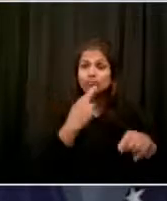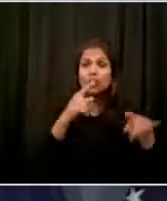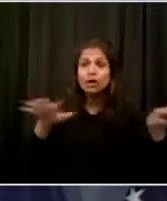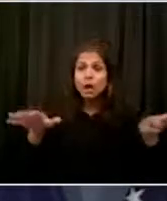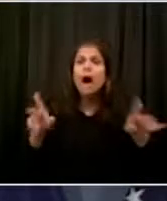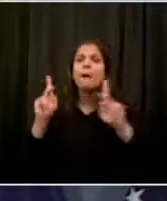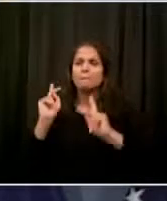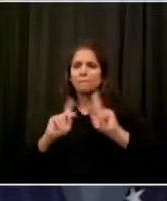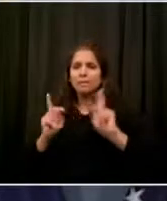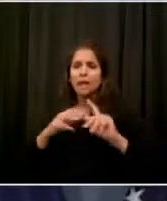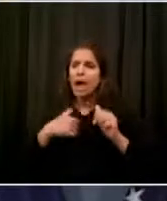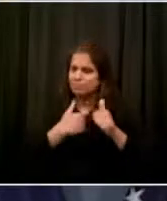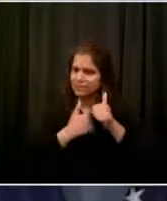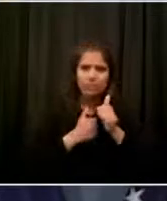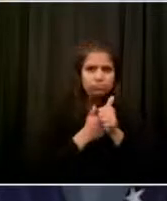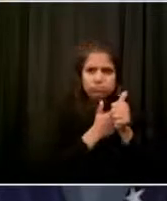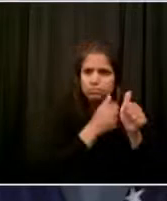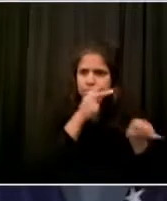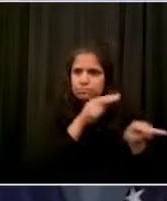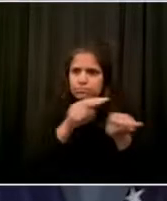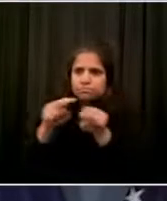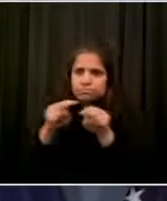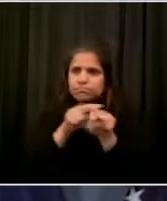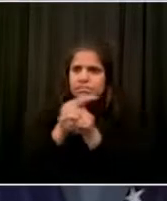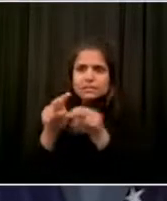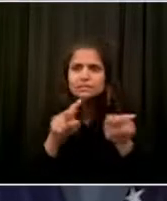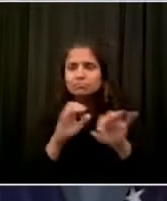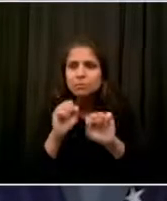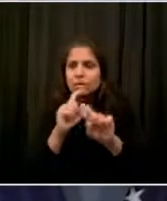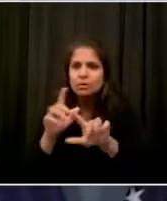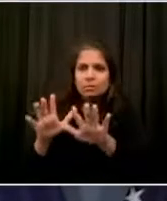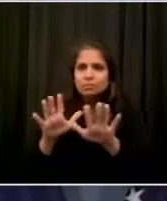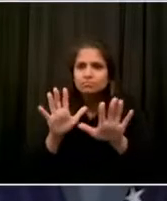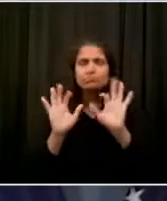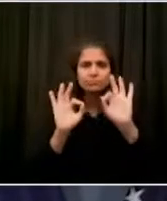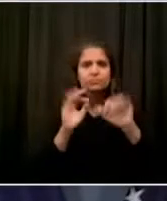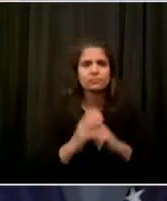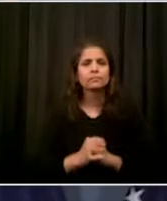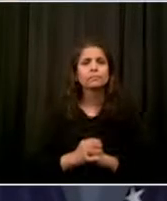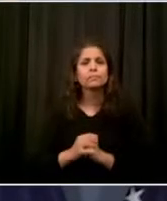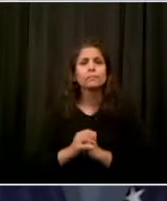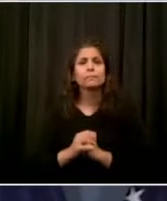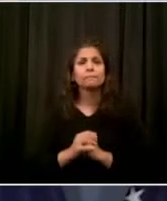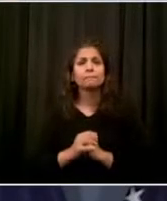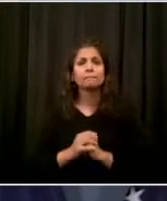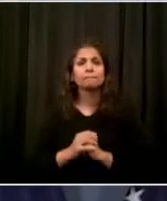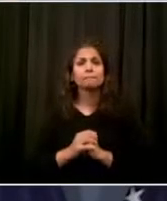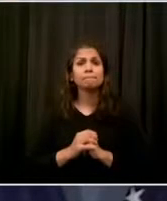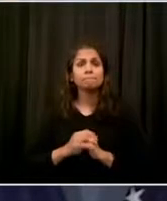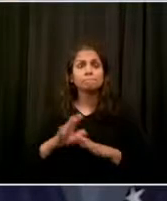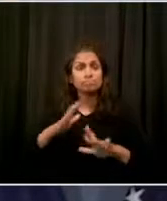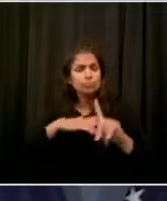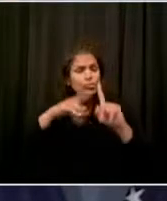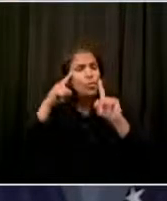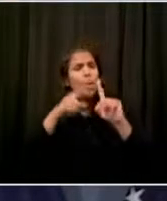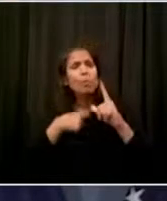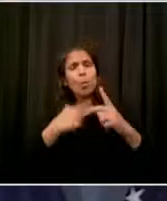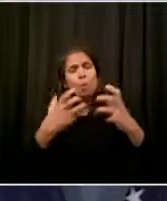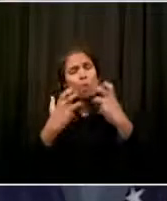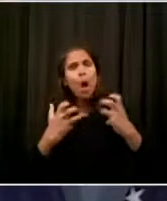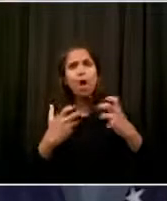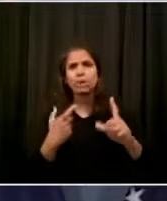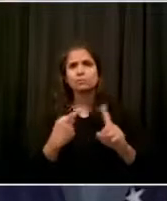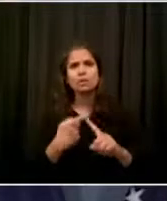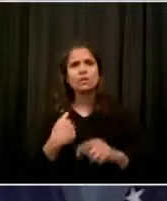to the point that we could literally say we had only a handful of new cases each day that came from New York City, that would be a huge victory. But